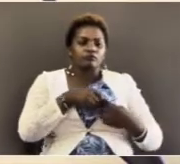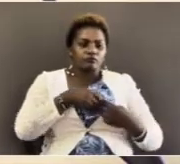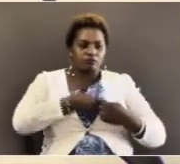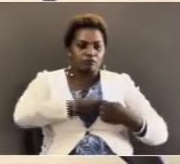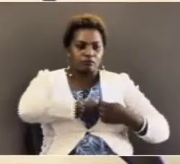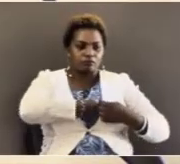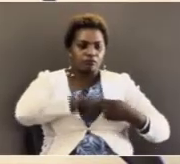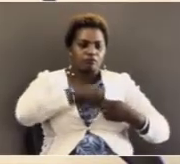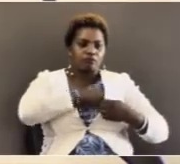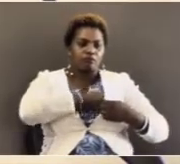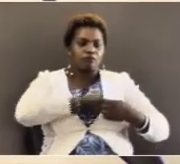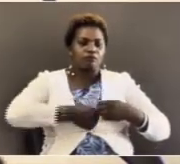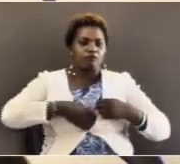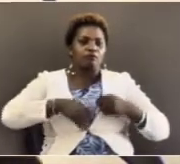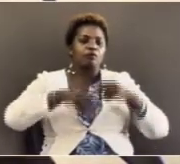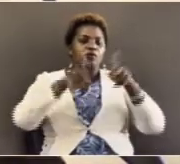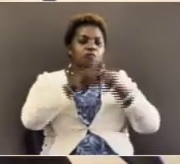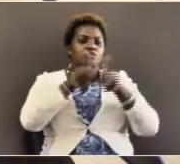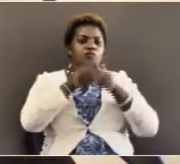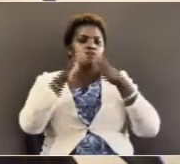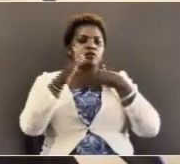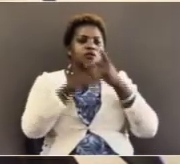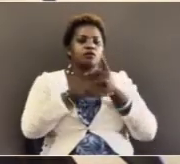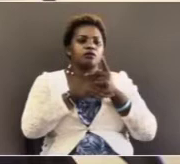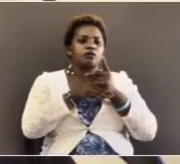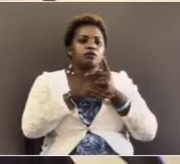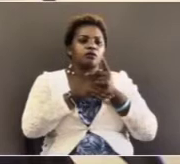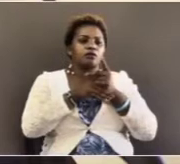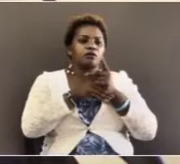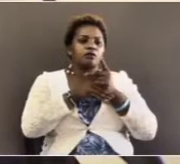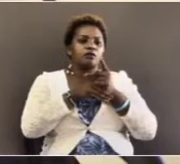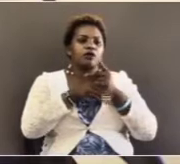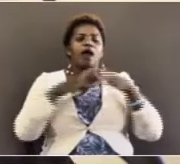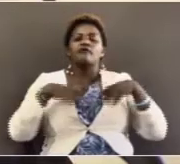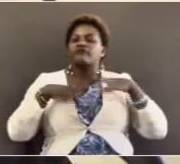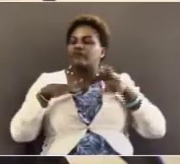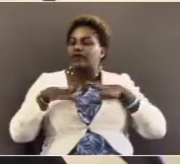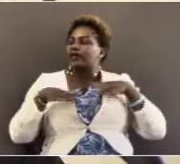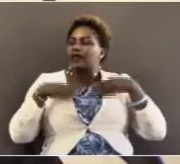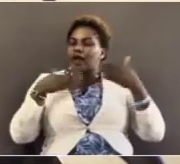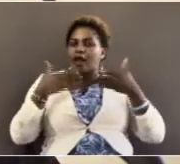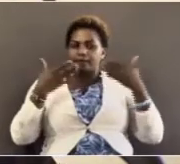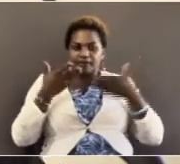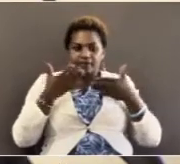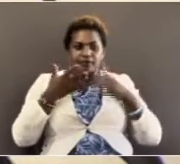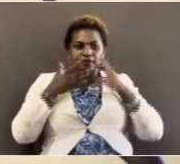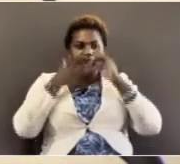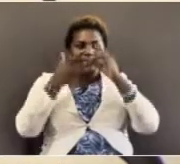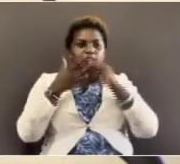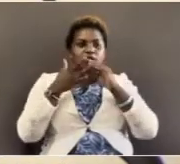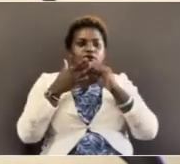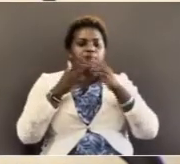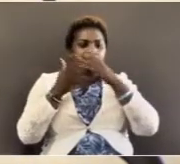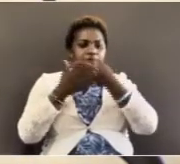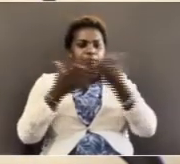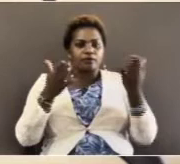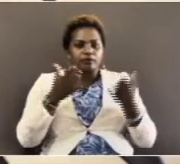And also I want to say that I'm privileged to be